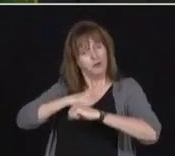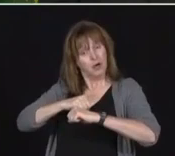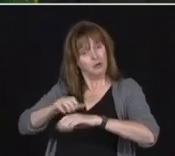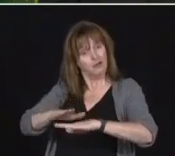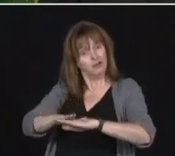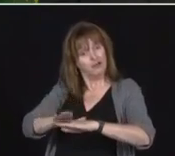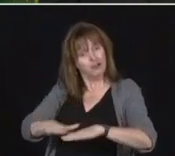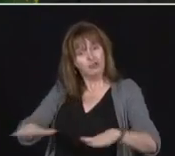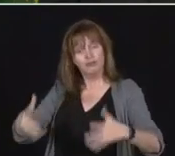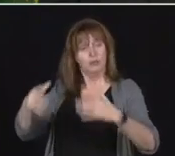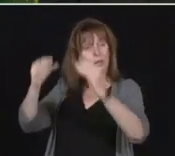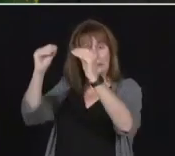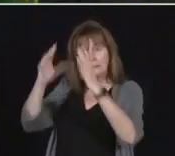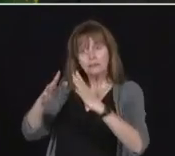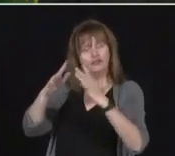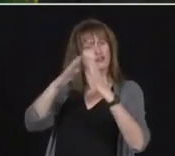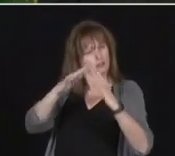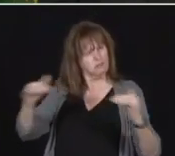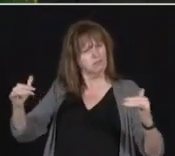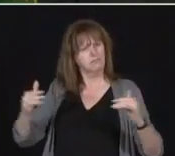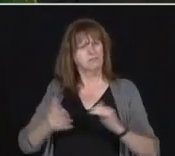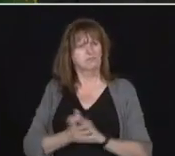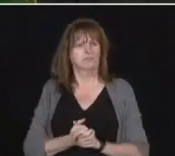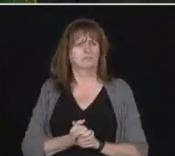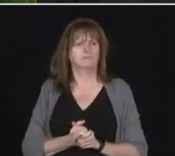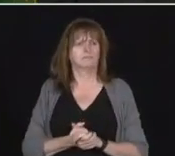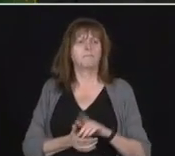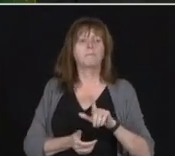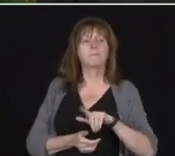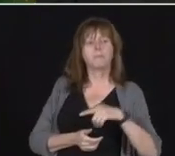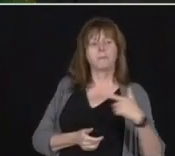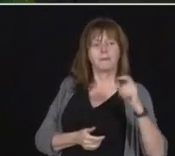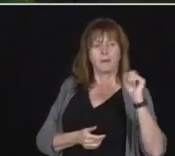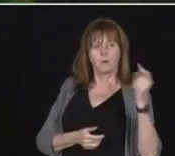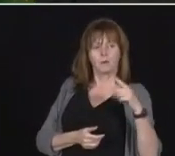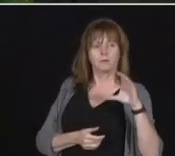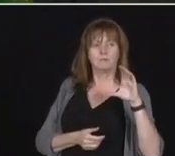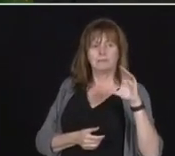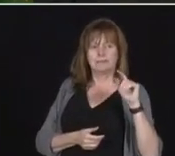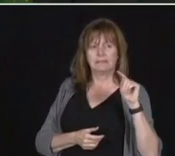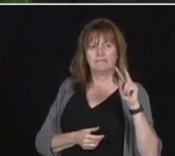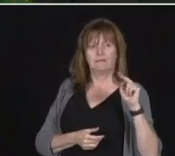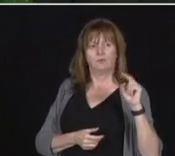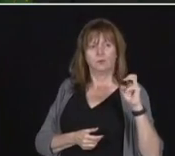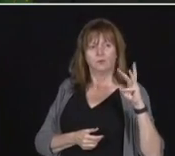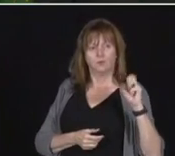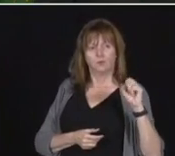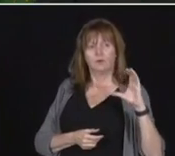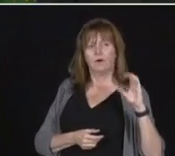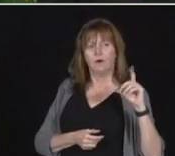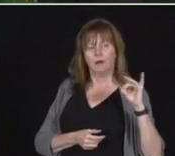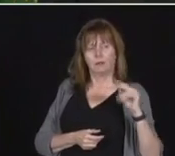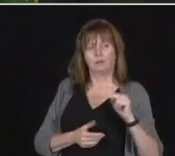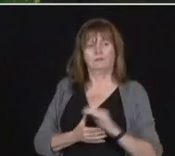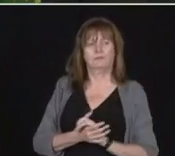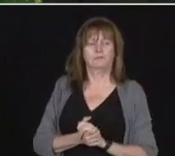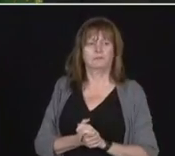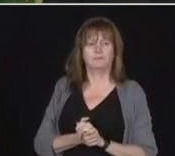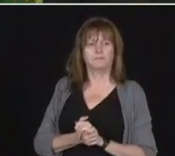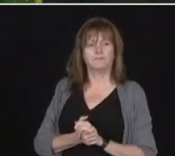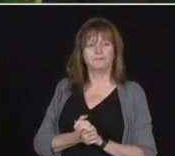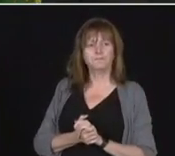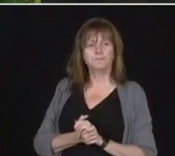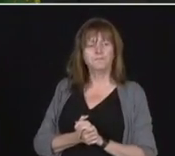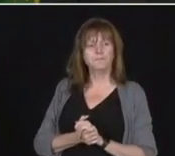question comes from Colin from CTV News. Please go ahead. Hi, good afternoon, premier. It has been quite a while since